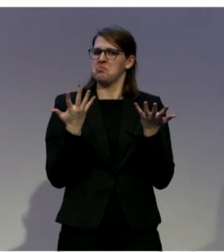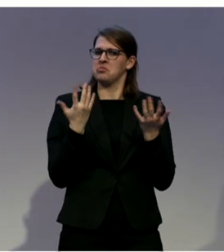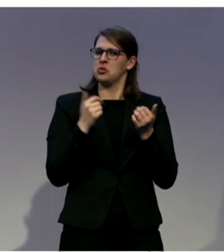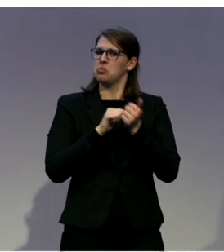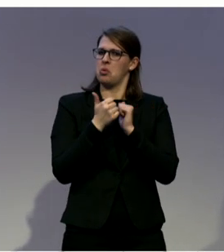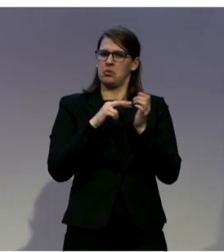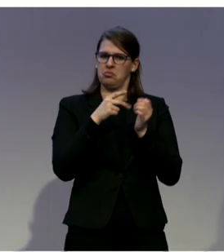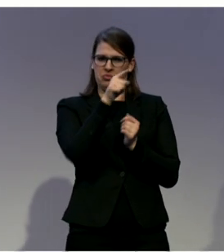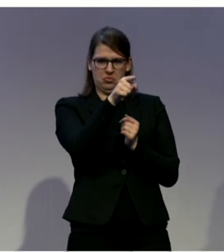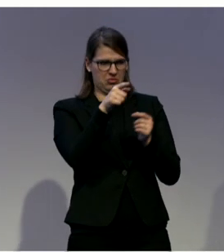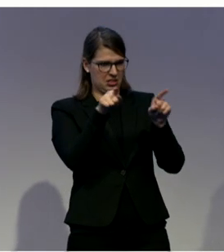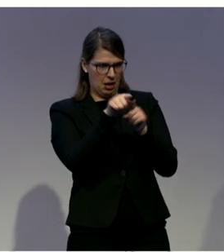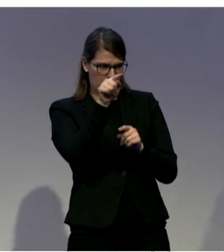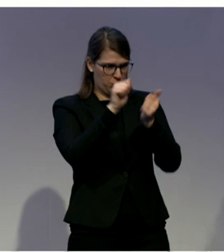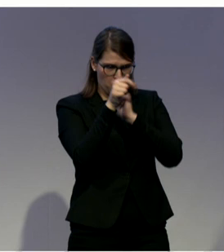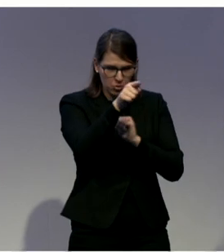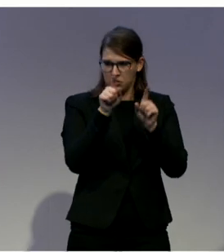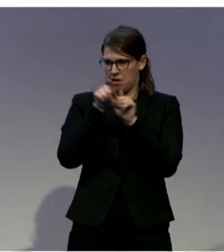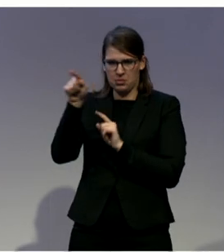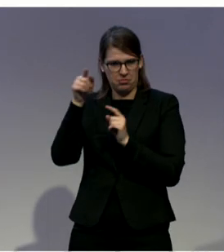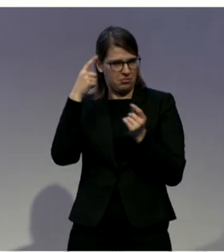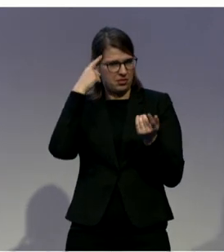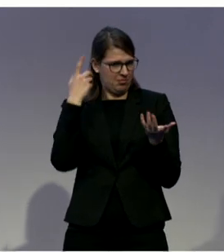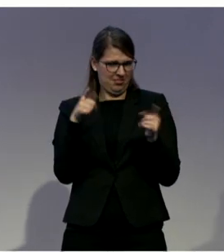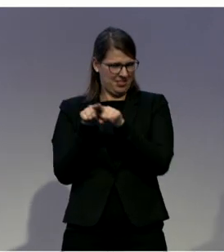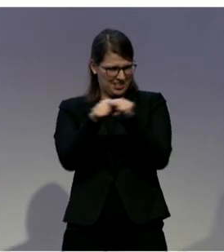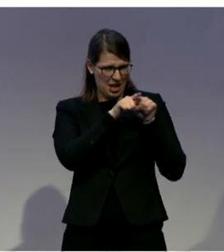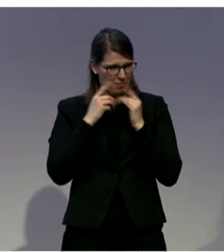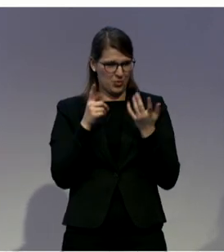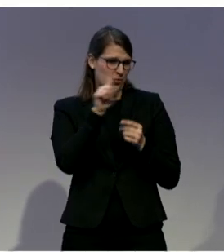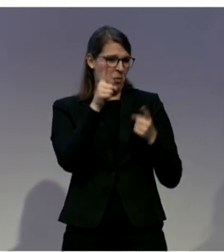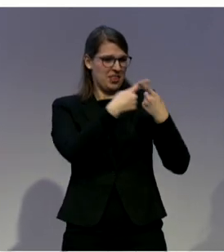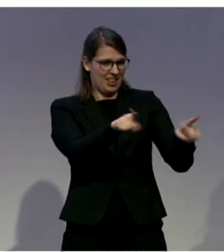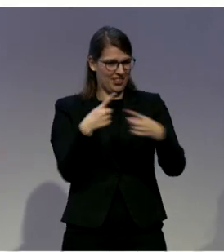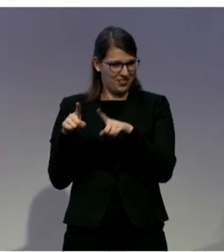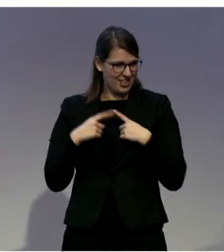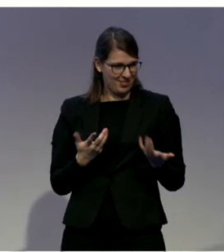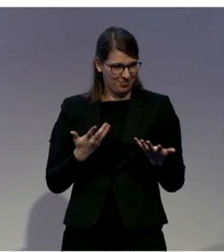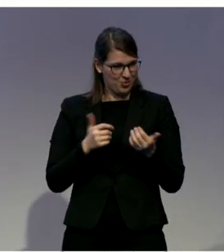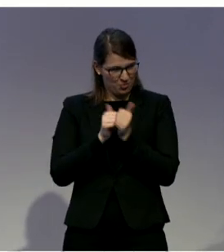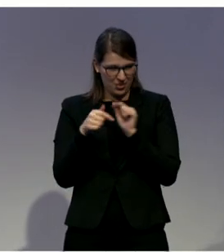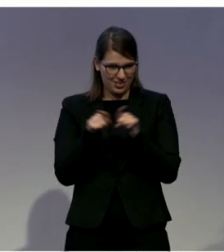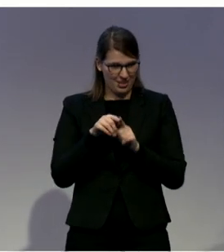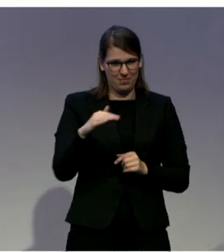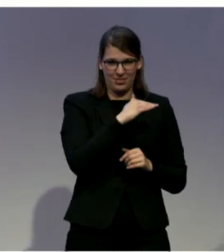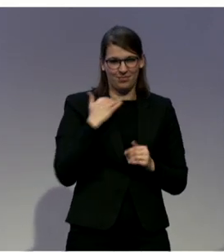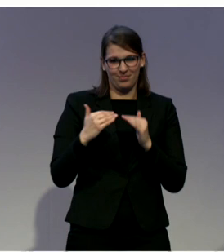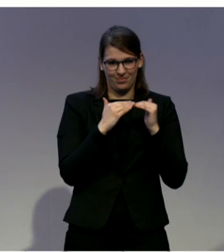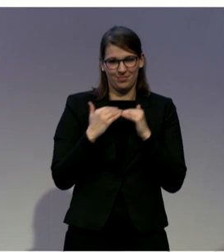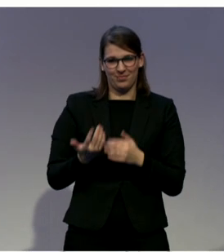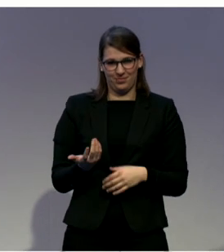So, today, the number of teams and participants increased by